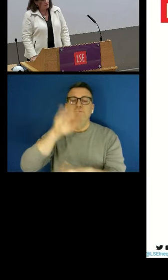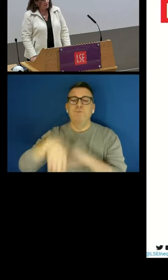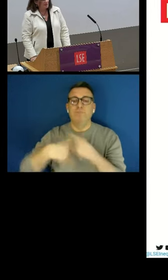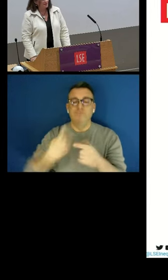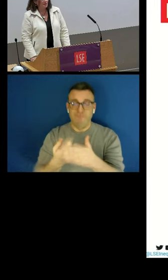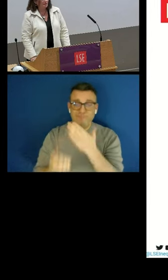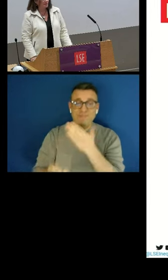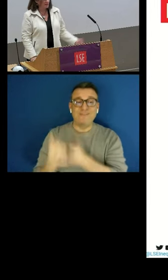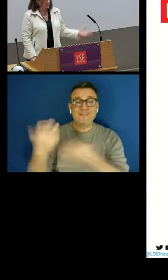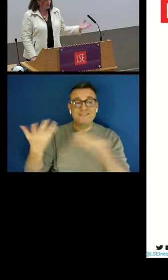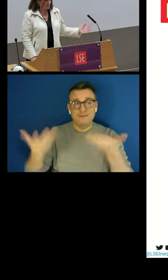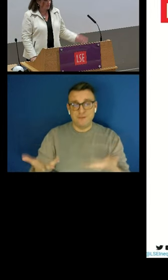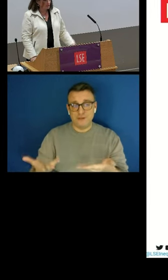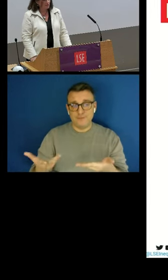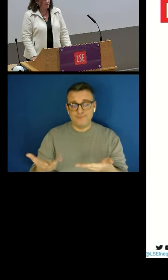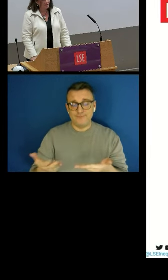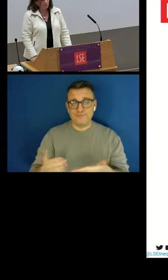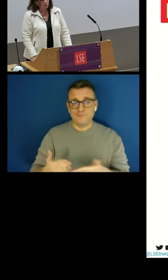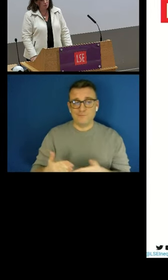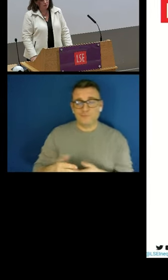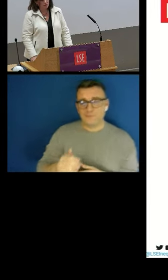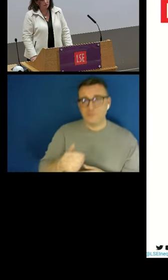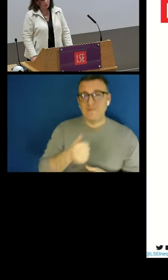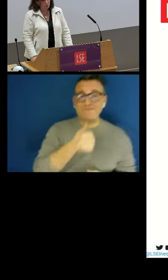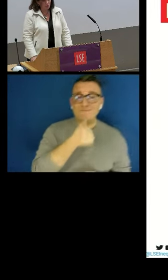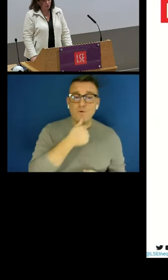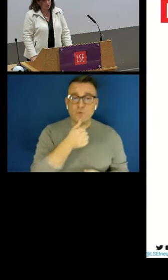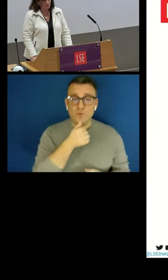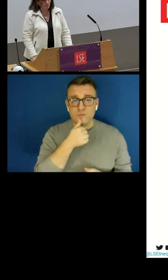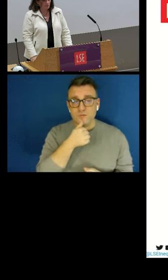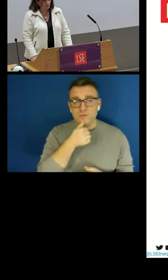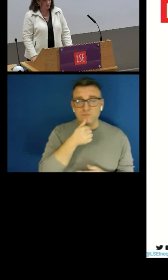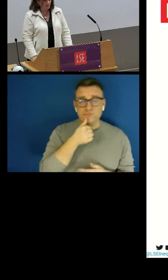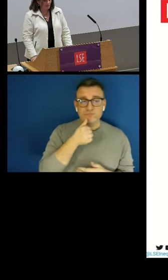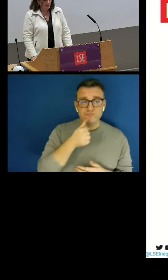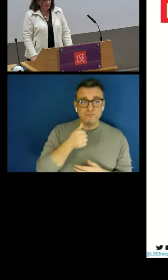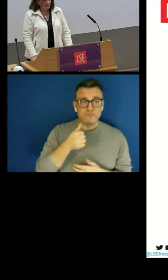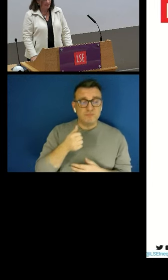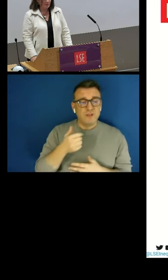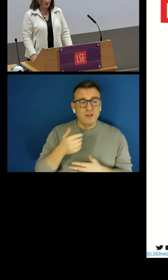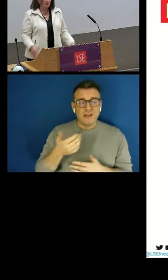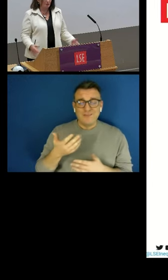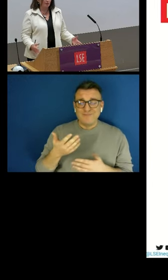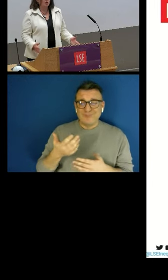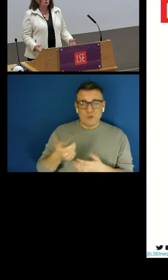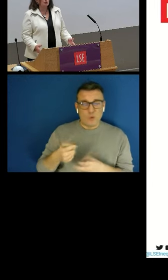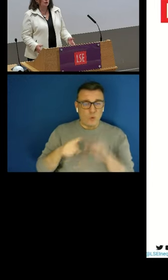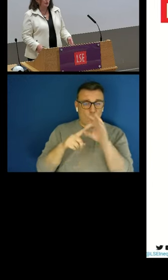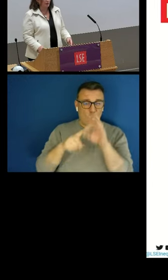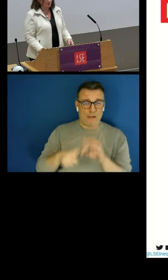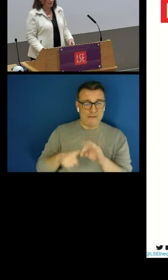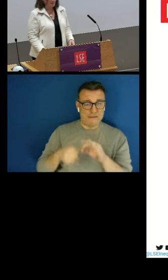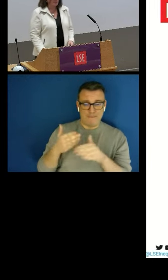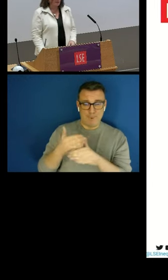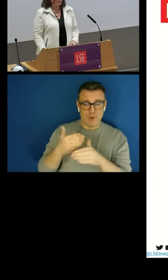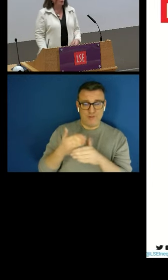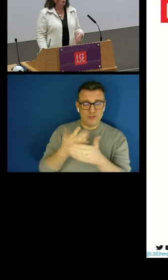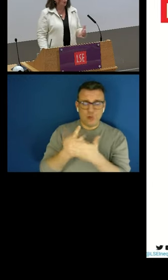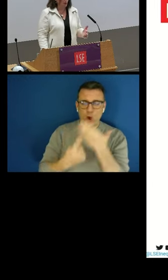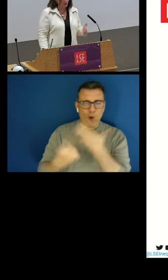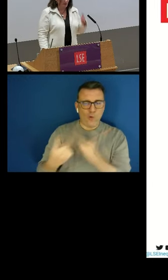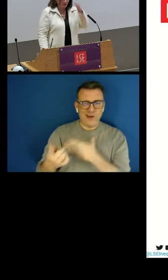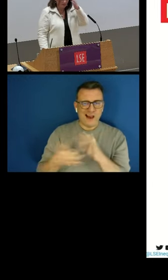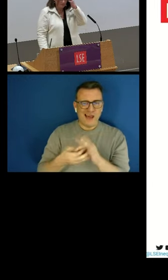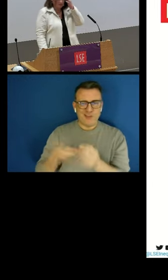The first is, as I already mentioned, employment or poor quality of employment is about much, much more than just income